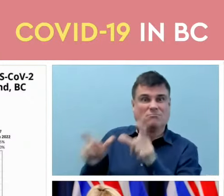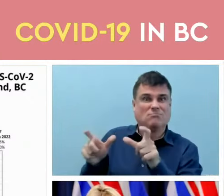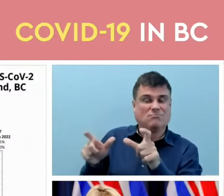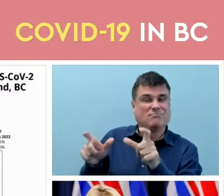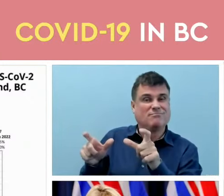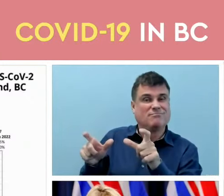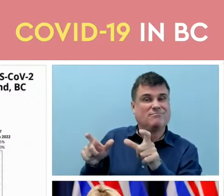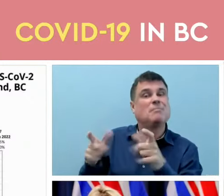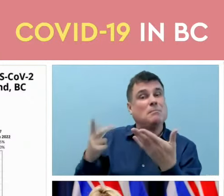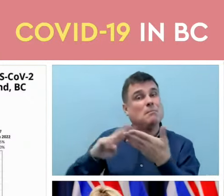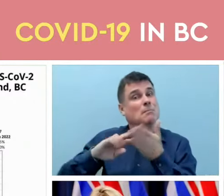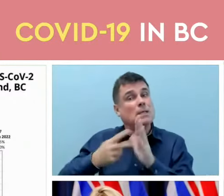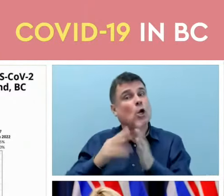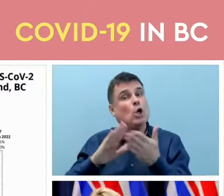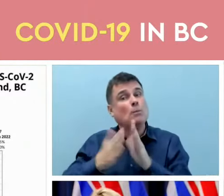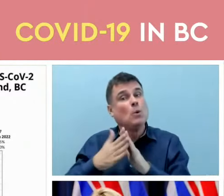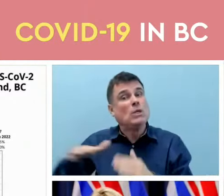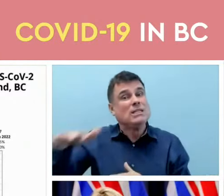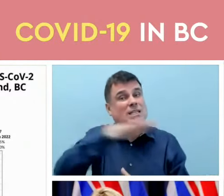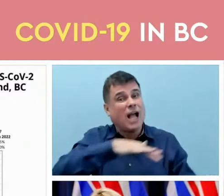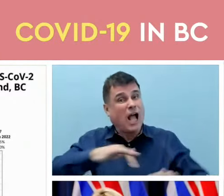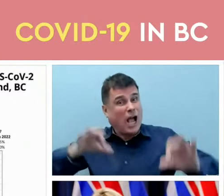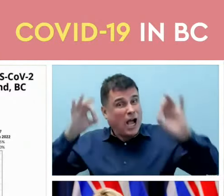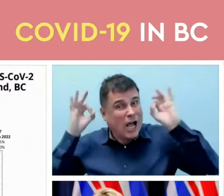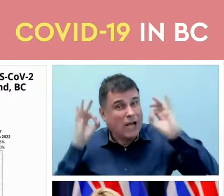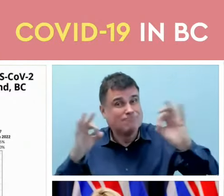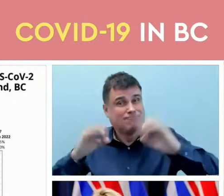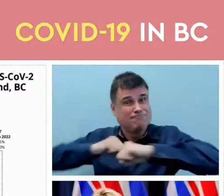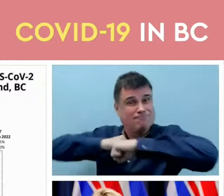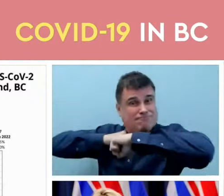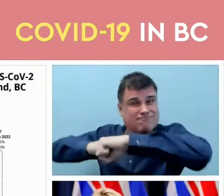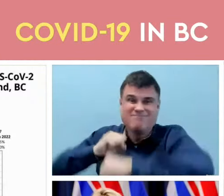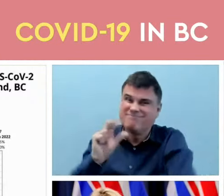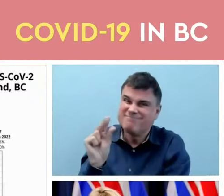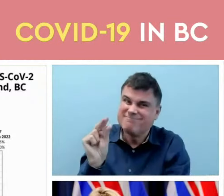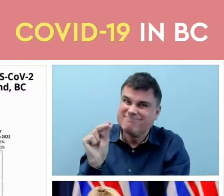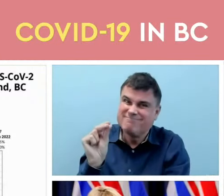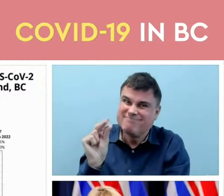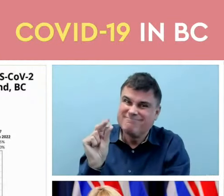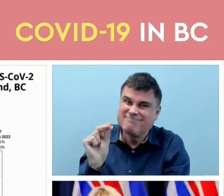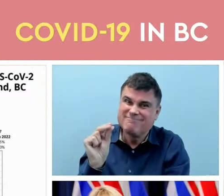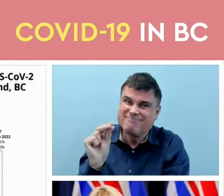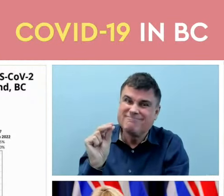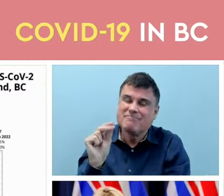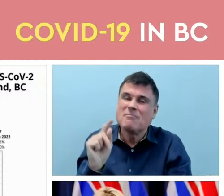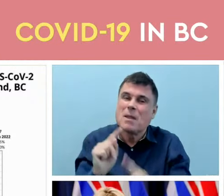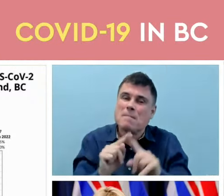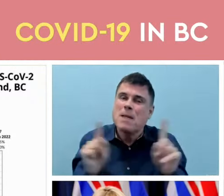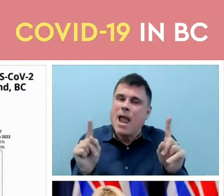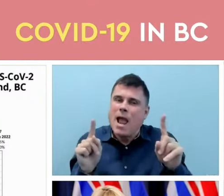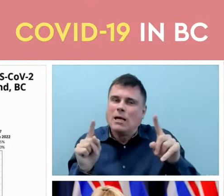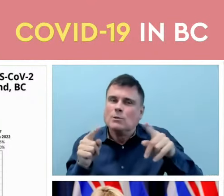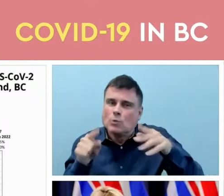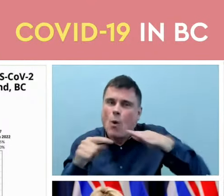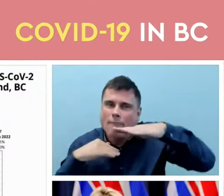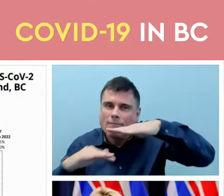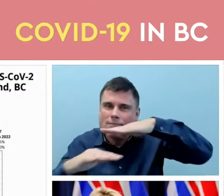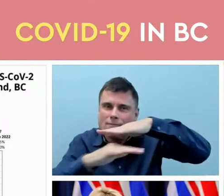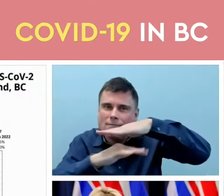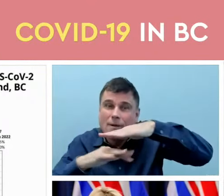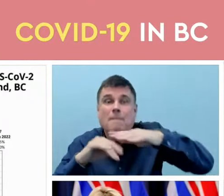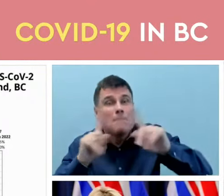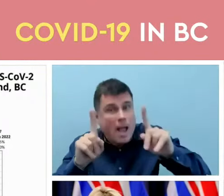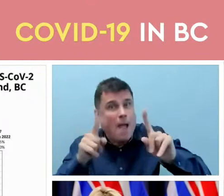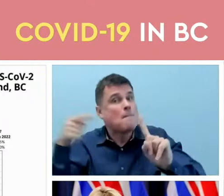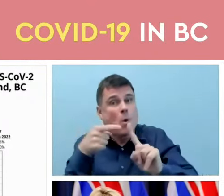not perfect because we don't have a marker about how much of the antibody you need. But it does tell us that vaccination and